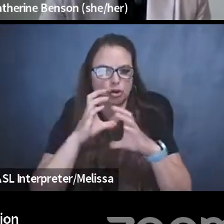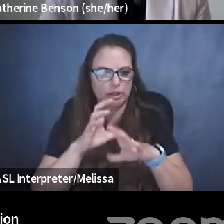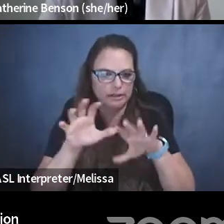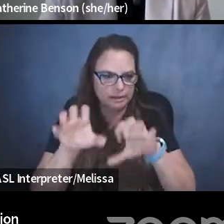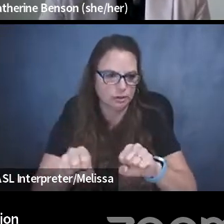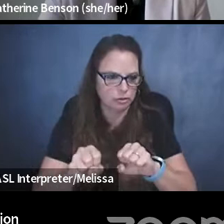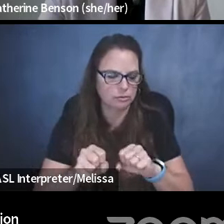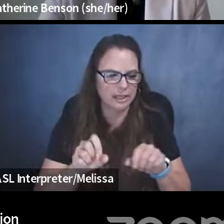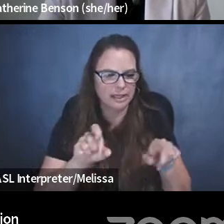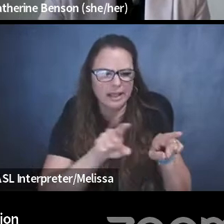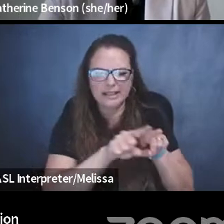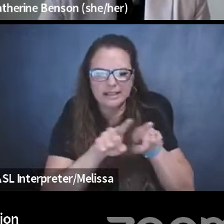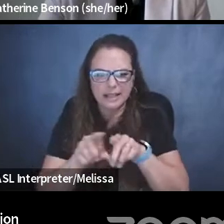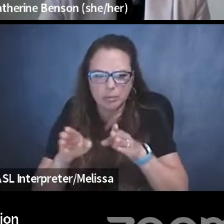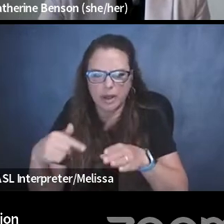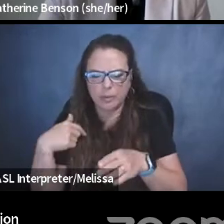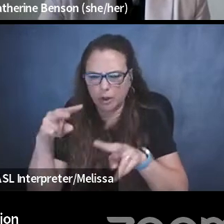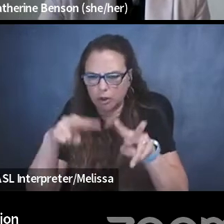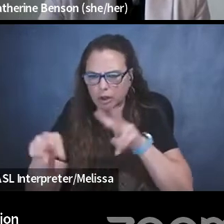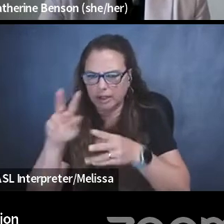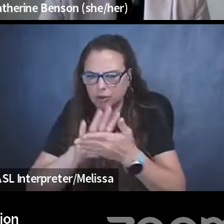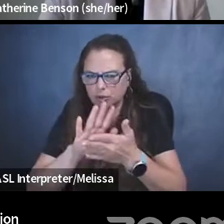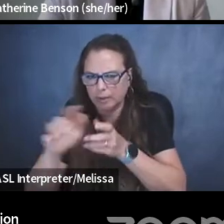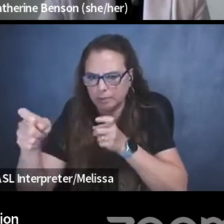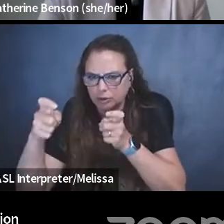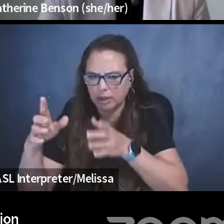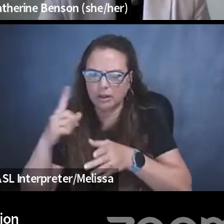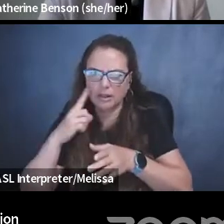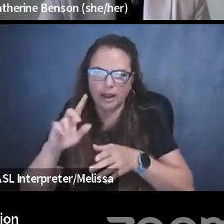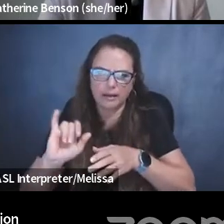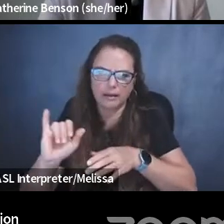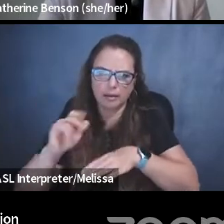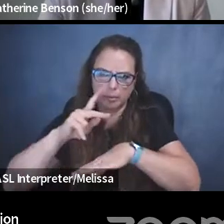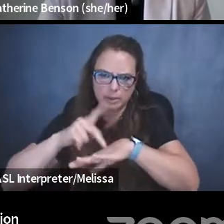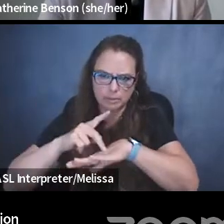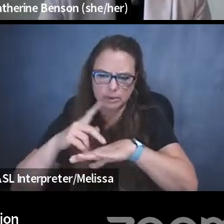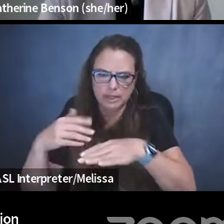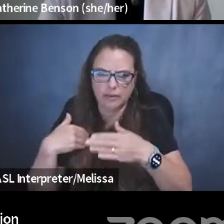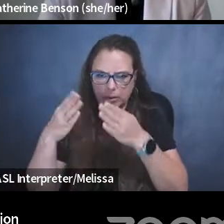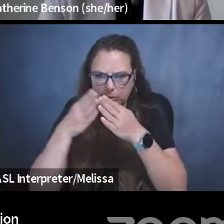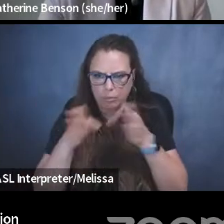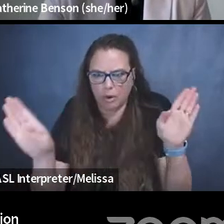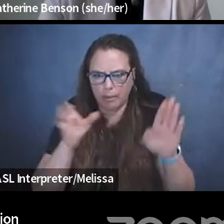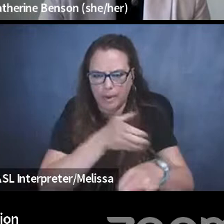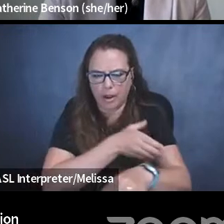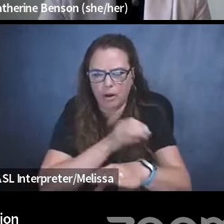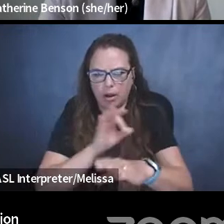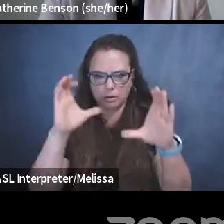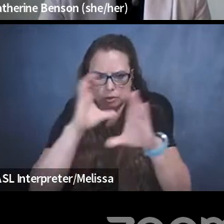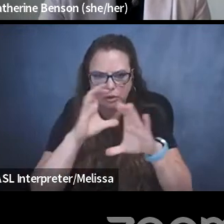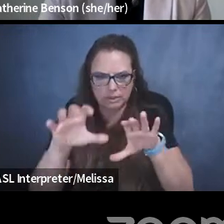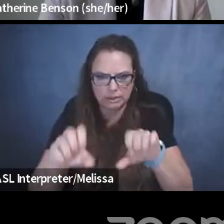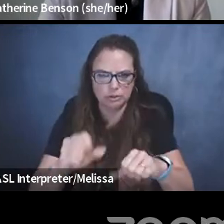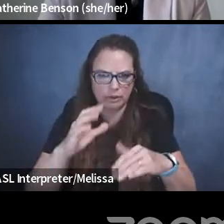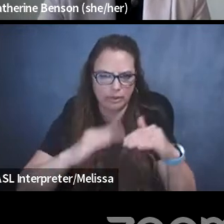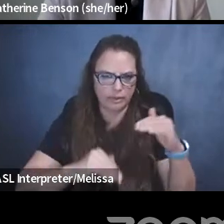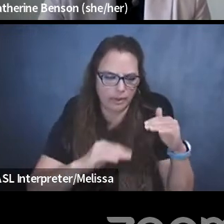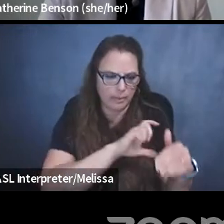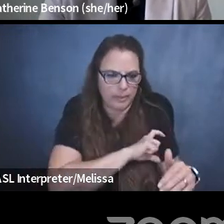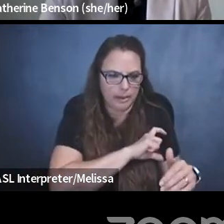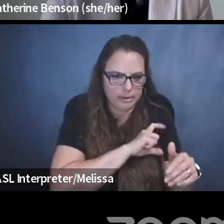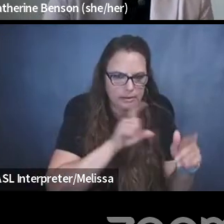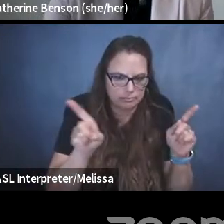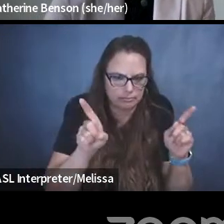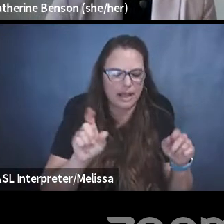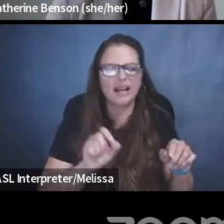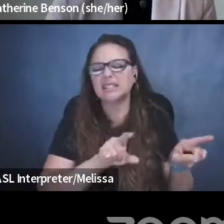school administrators, for example, like a principal, have broader powers of search and seizure than the police, you can do